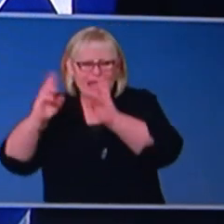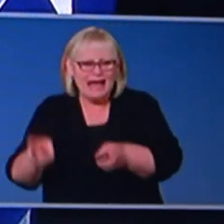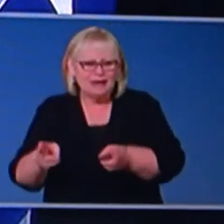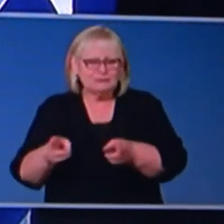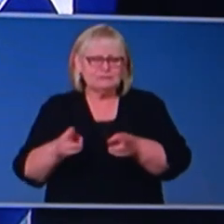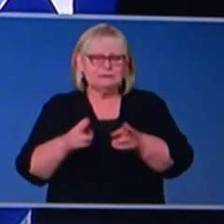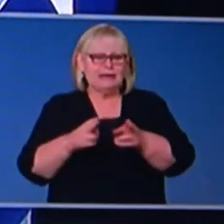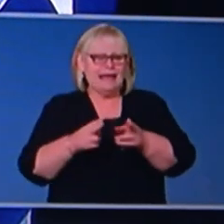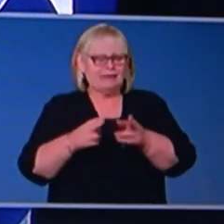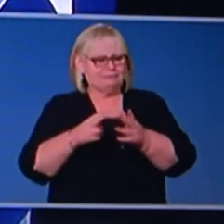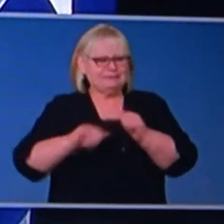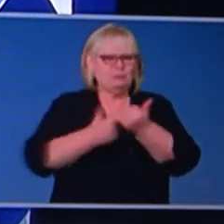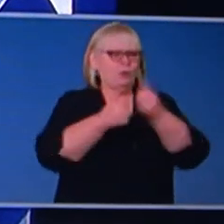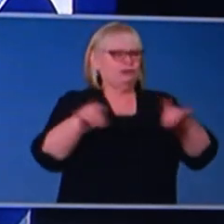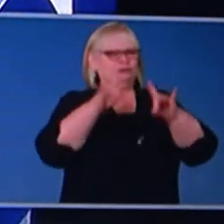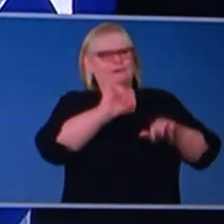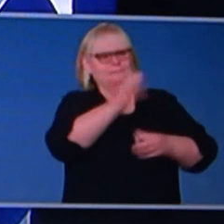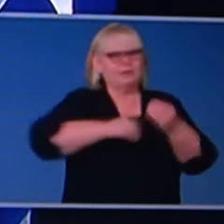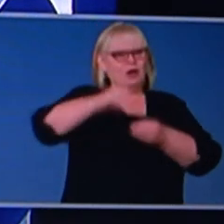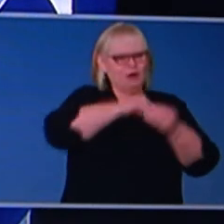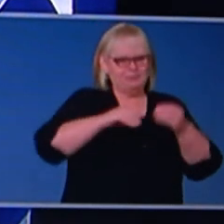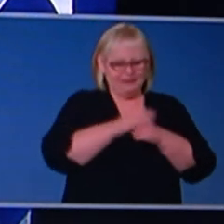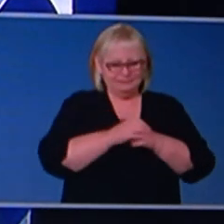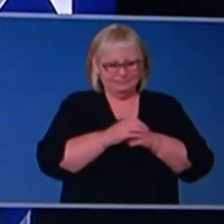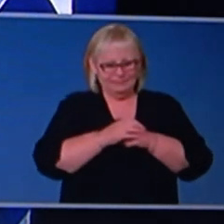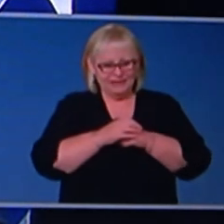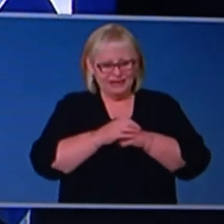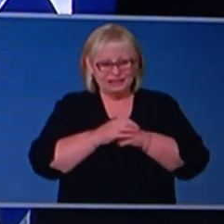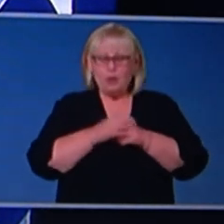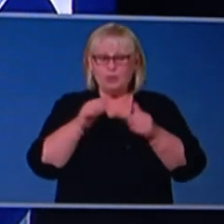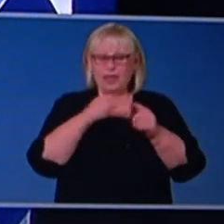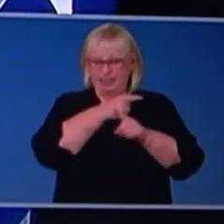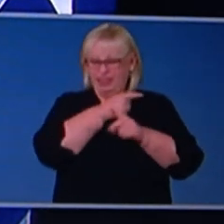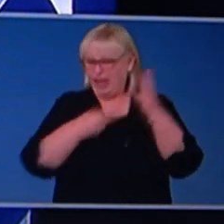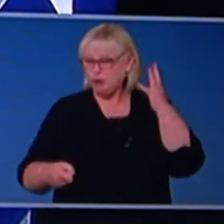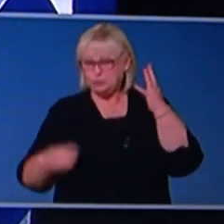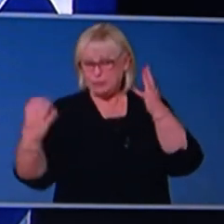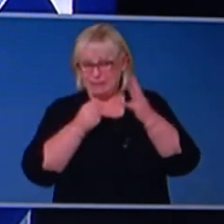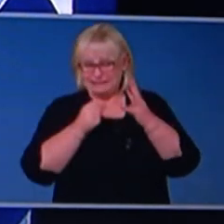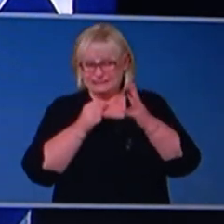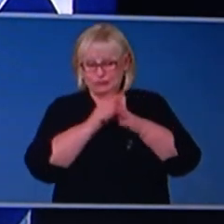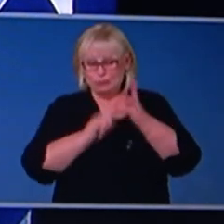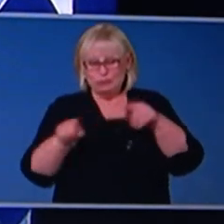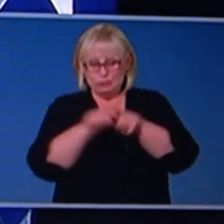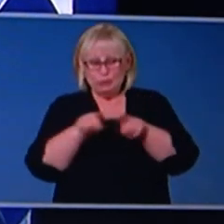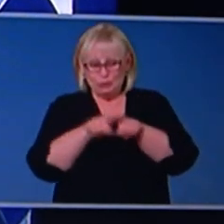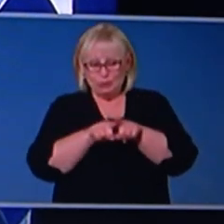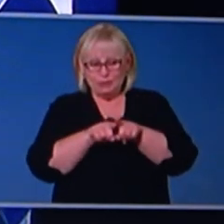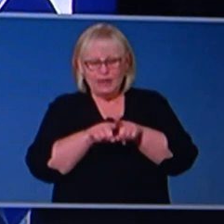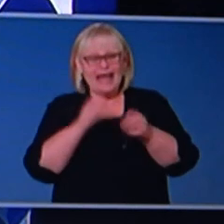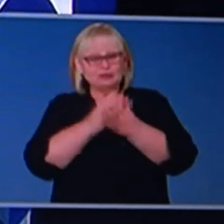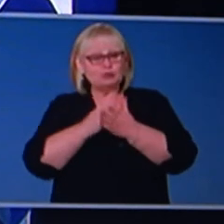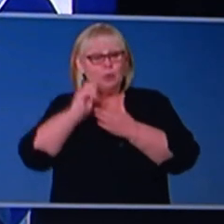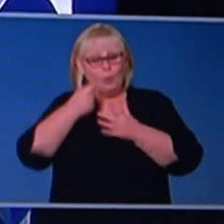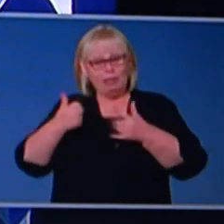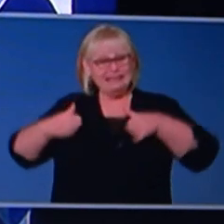support the Australian economy. These are the curves that we also need to influence, and that's what success will be